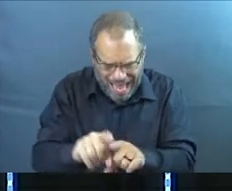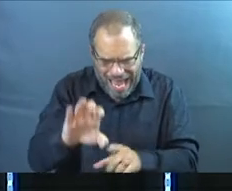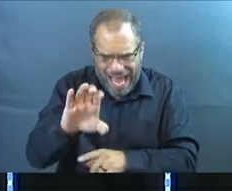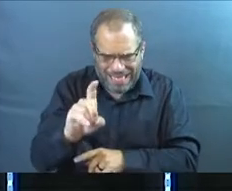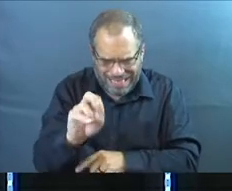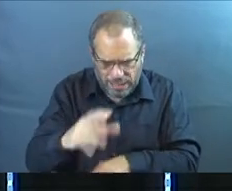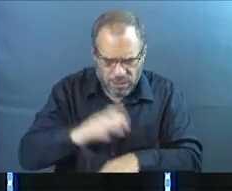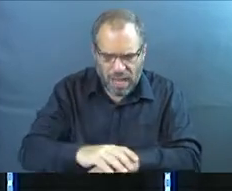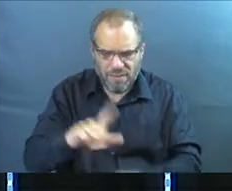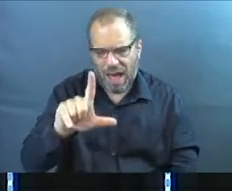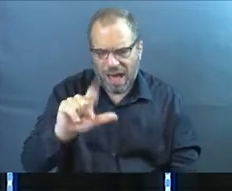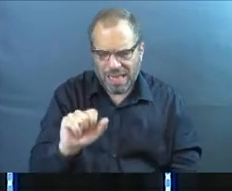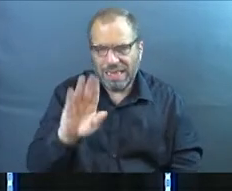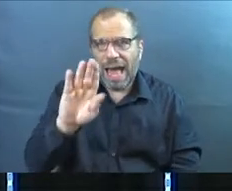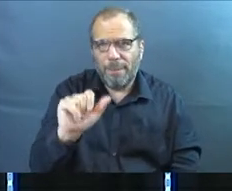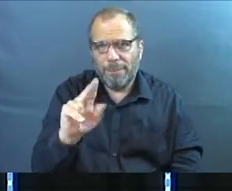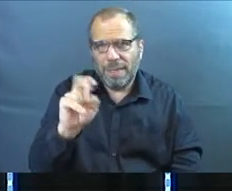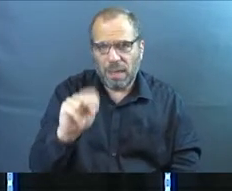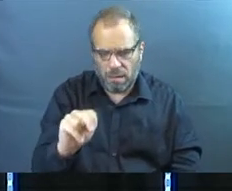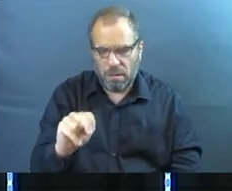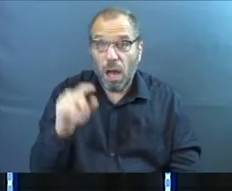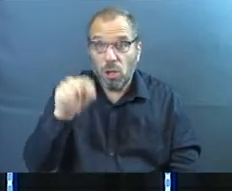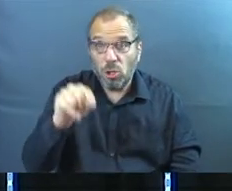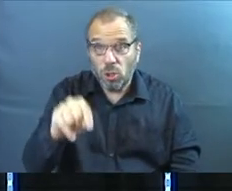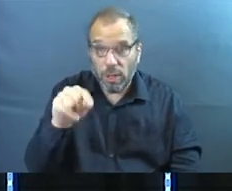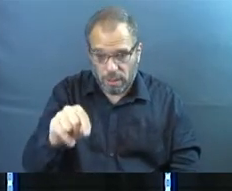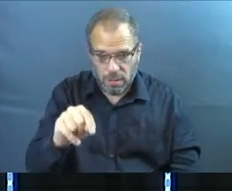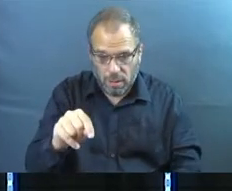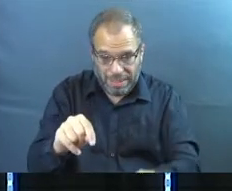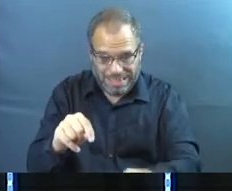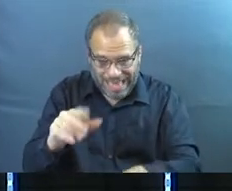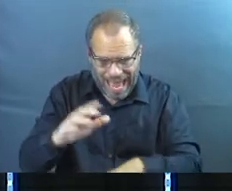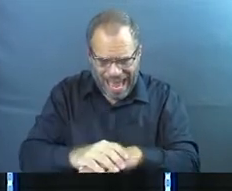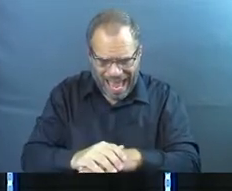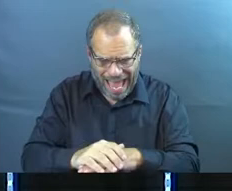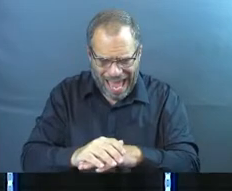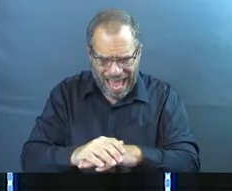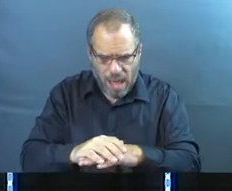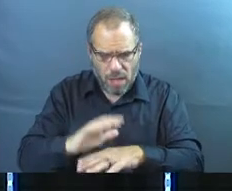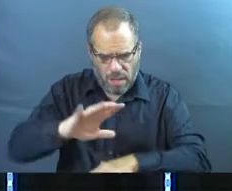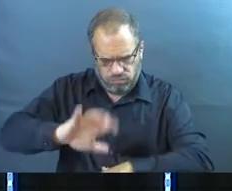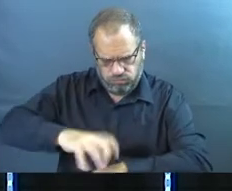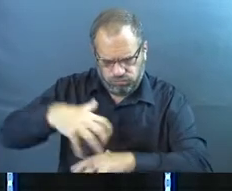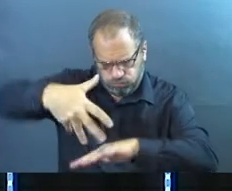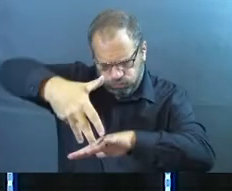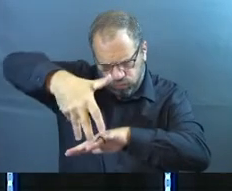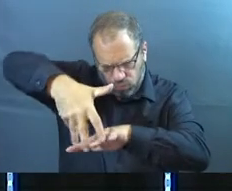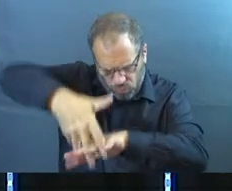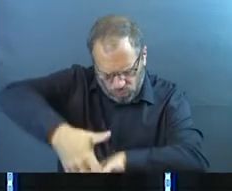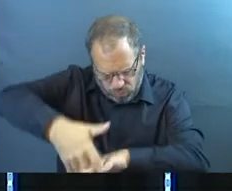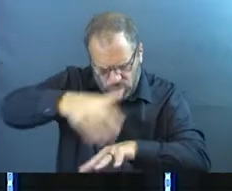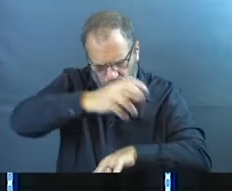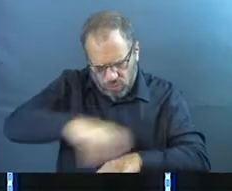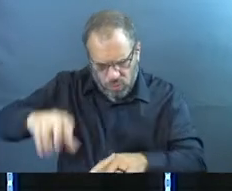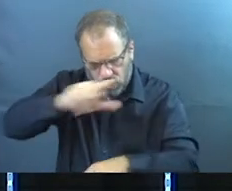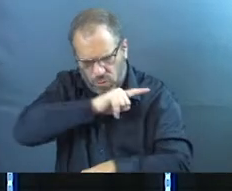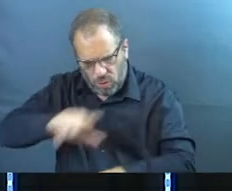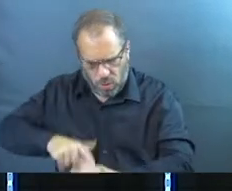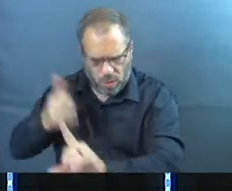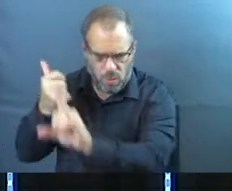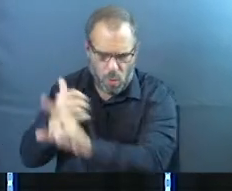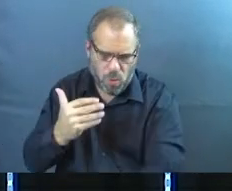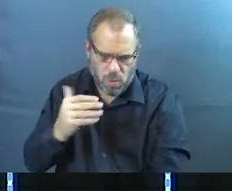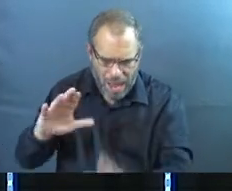of Lebanon. Look at what happens to them there for they're transplanted to the Lord's own